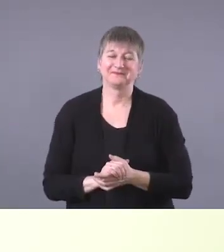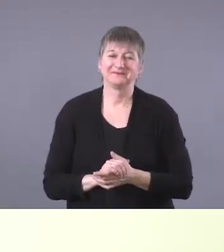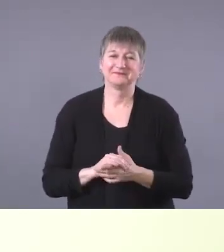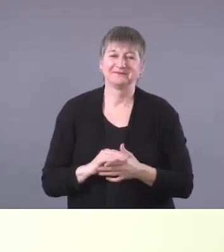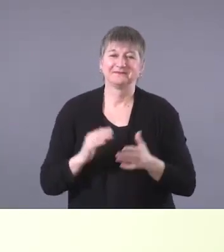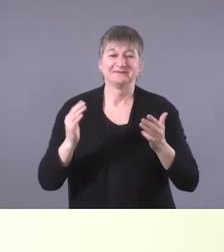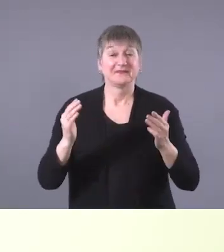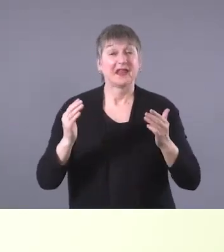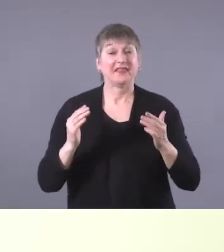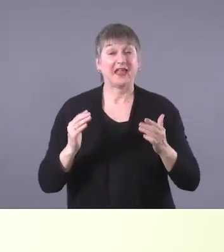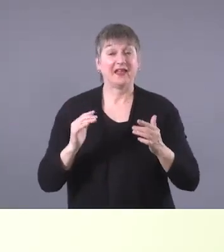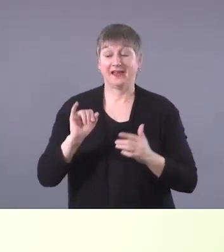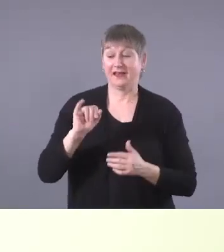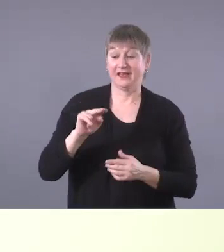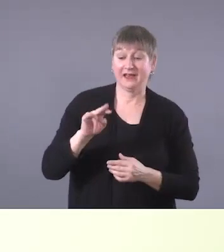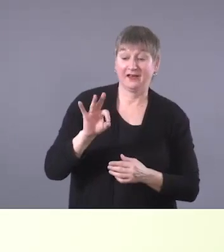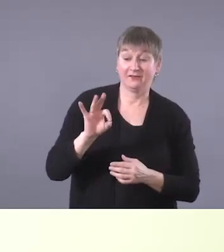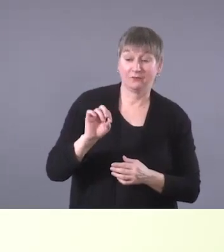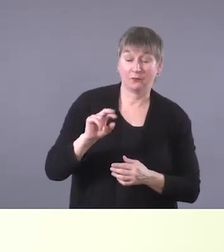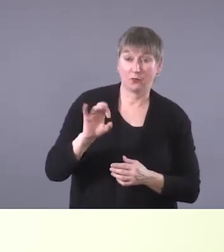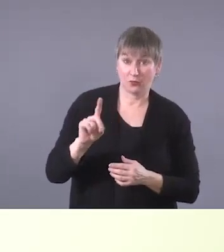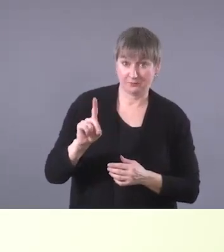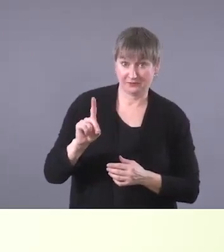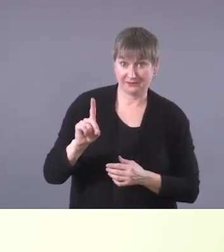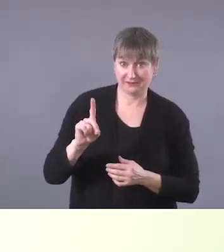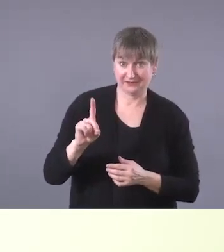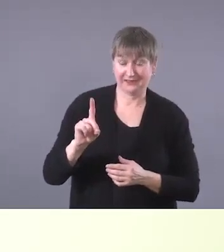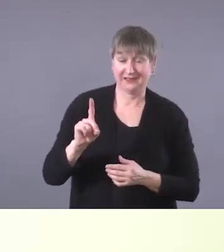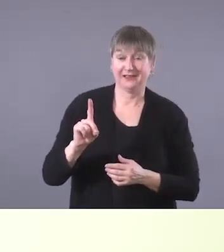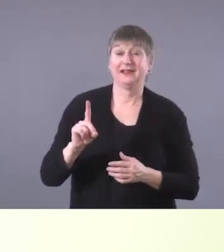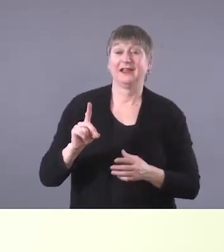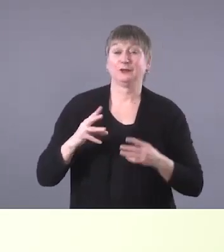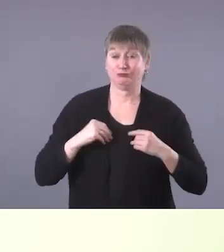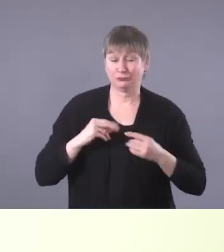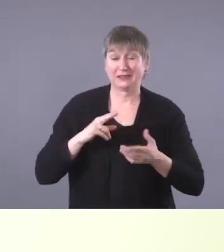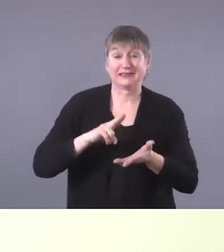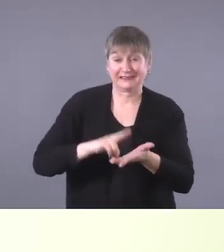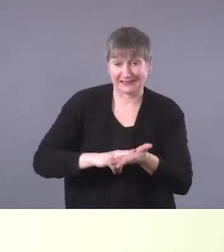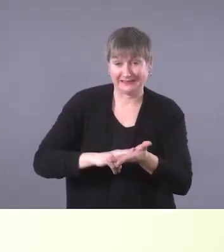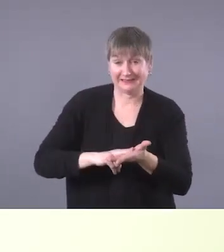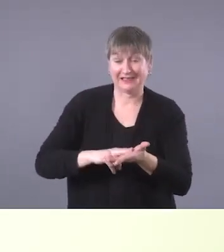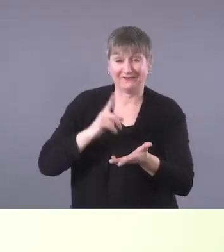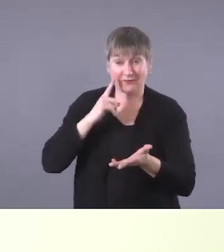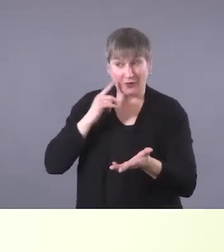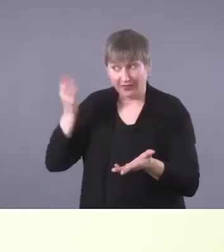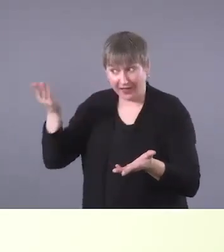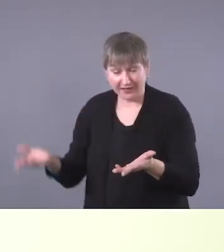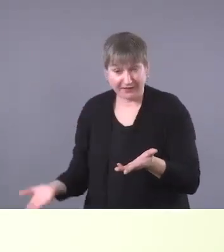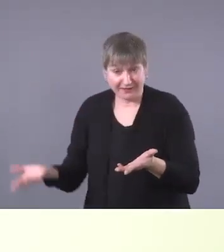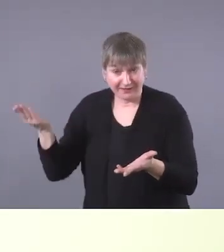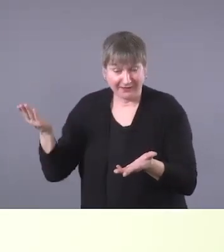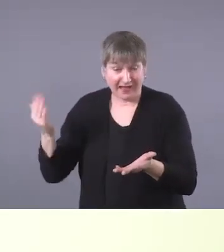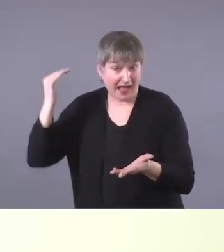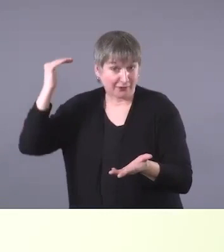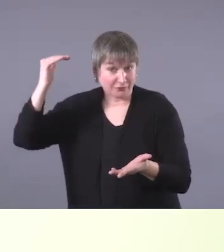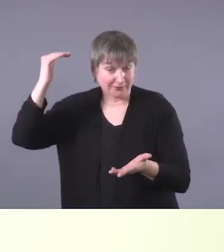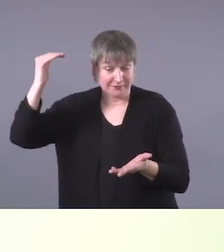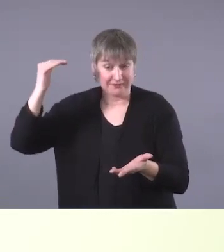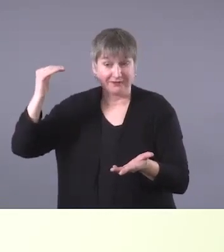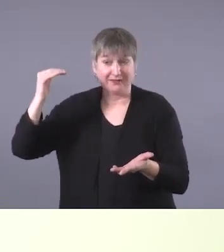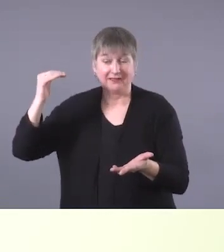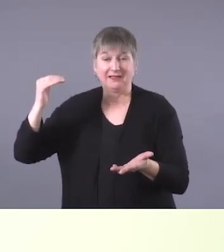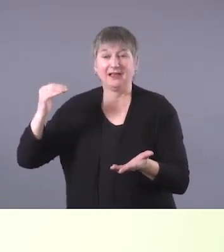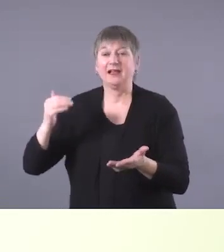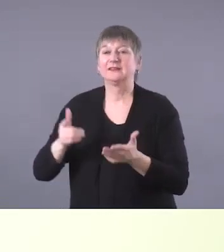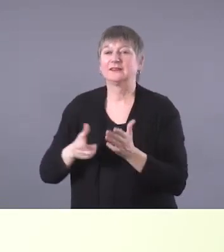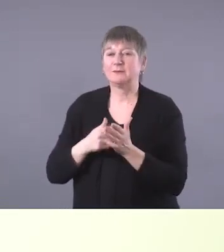of informed consent, um, on the part of the, of, of the, the individual or the parent or guardian, uh, sometimes there's speech and